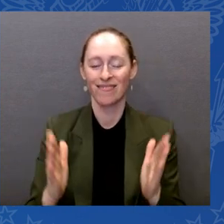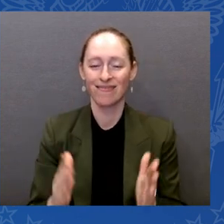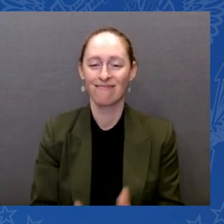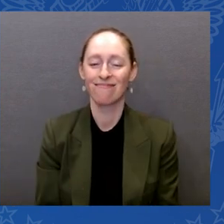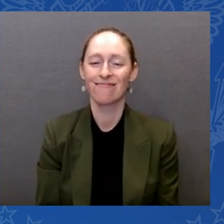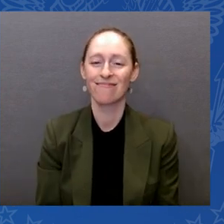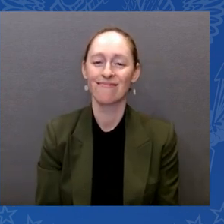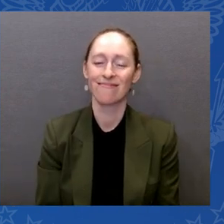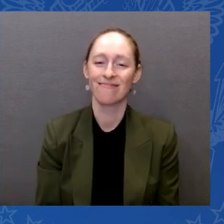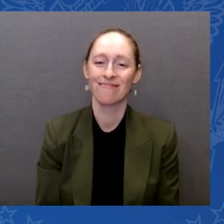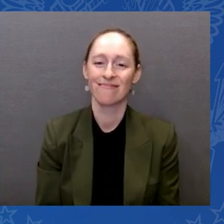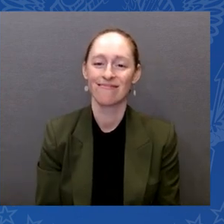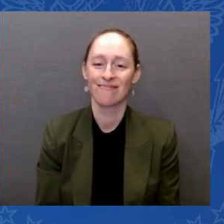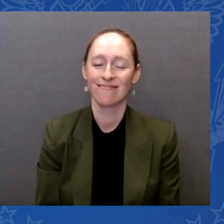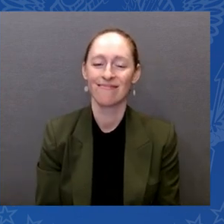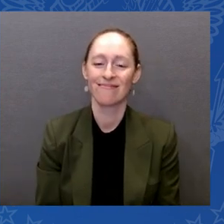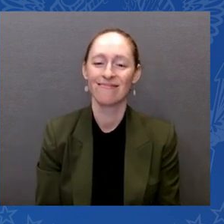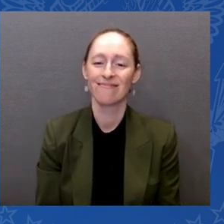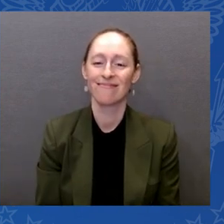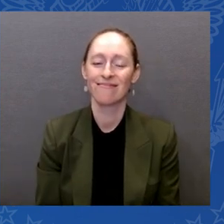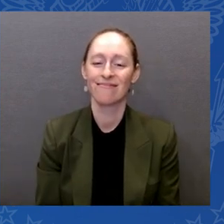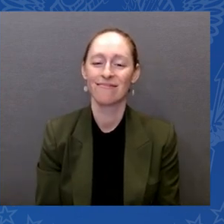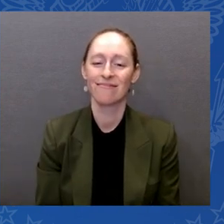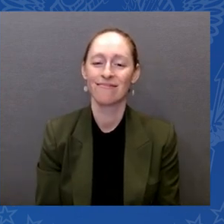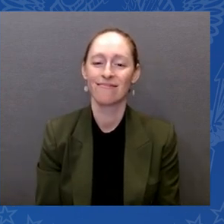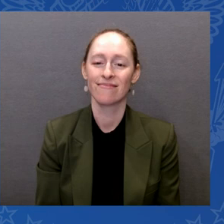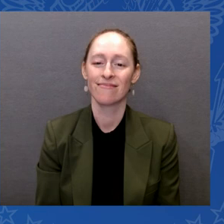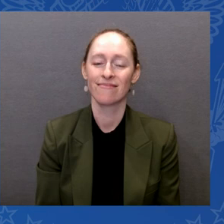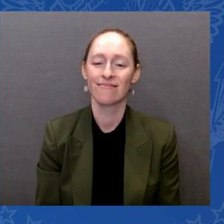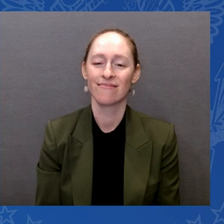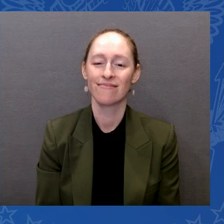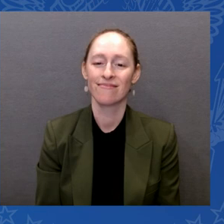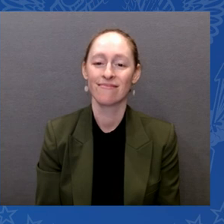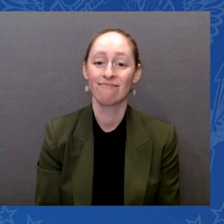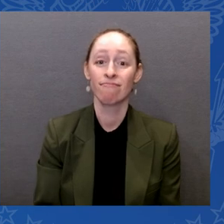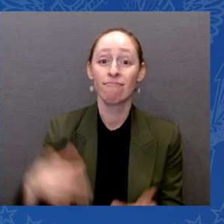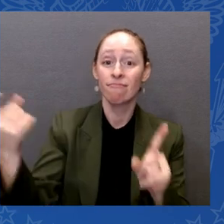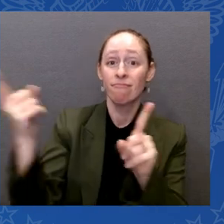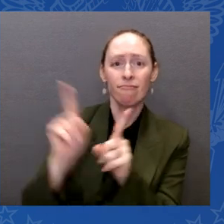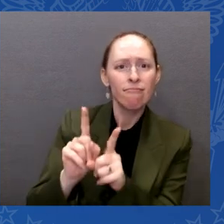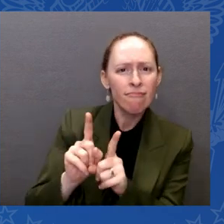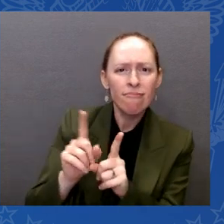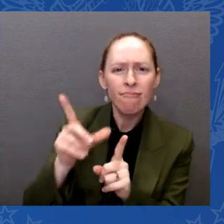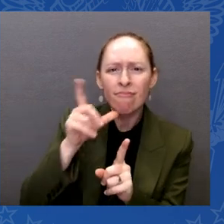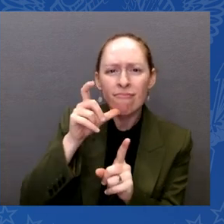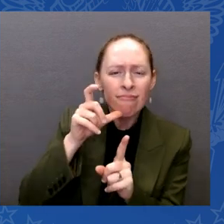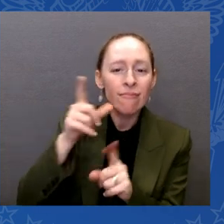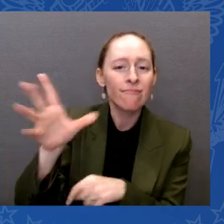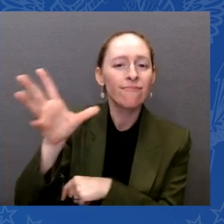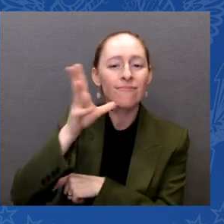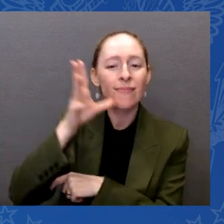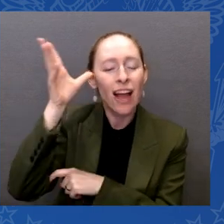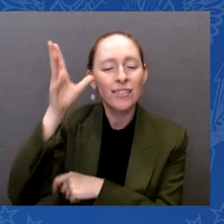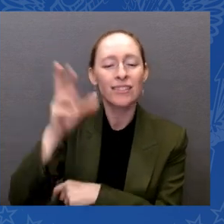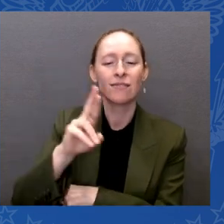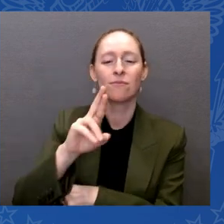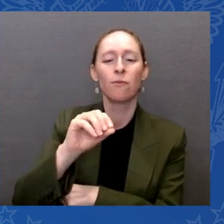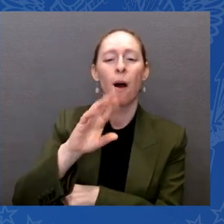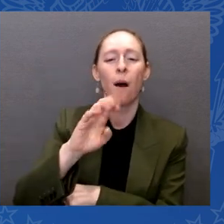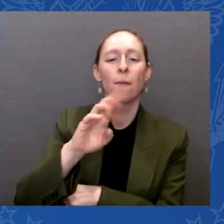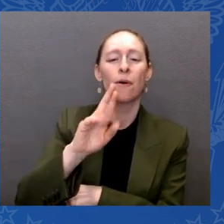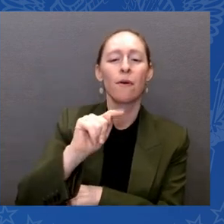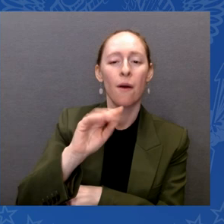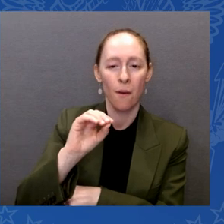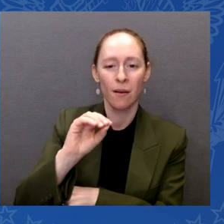joined by his parents as well, Roberto and Giovanna. Now, please welcome Jose André